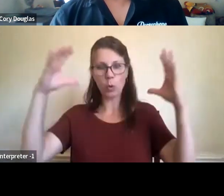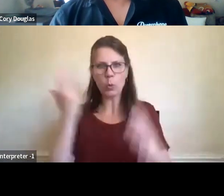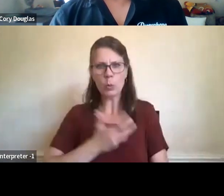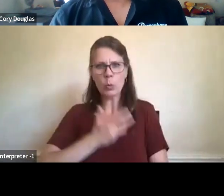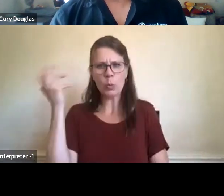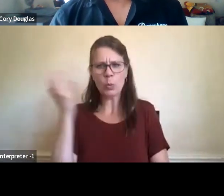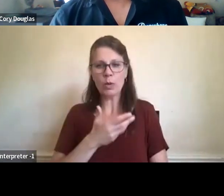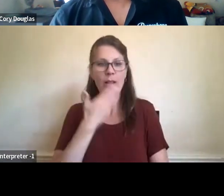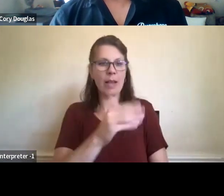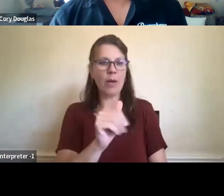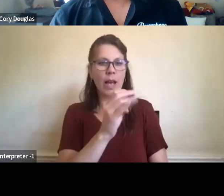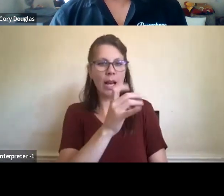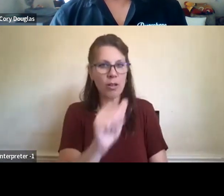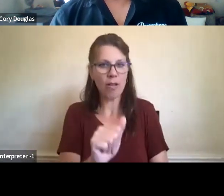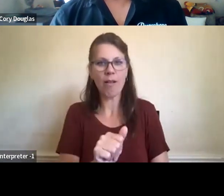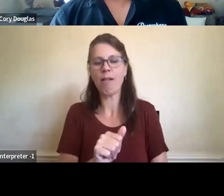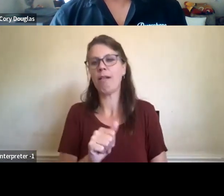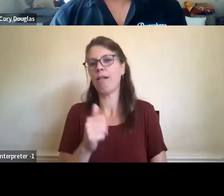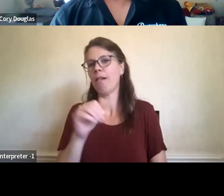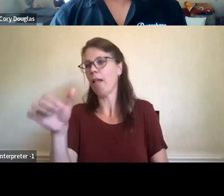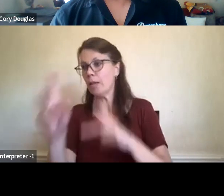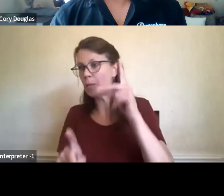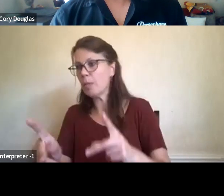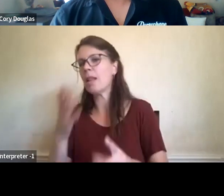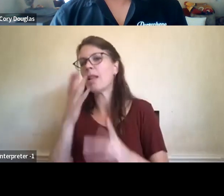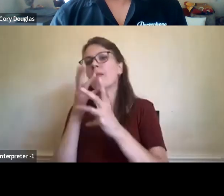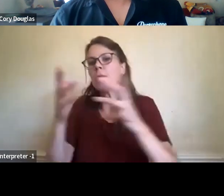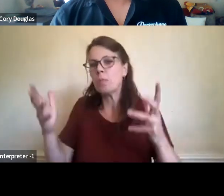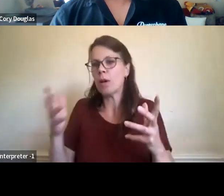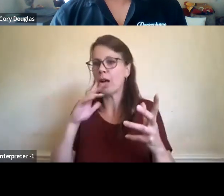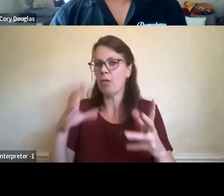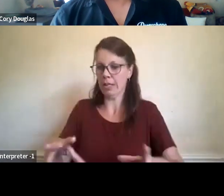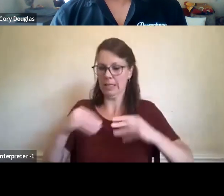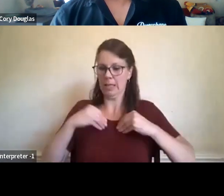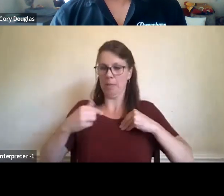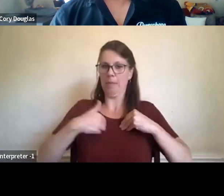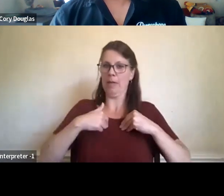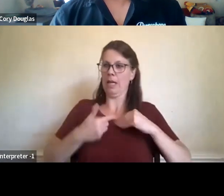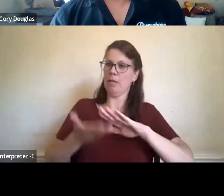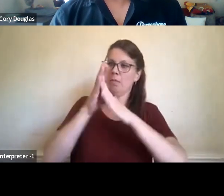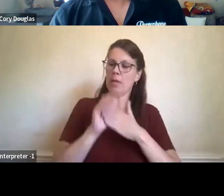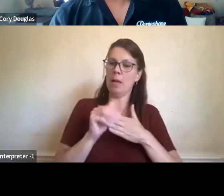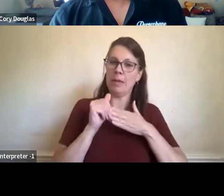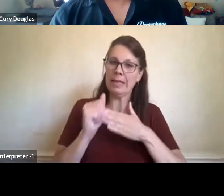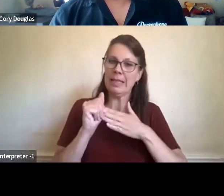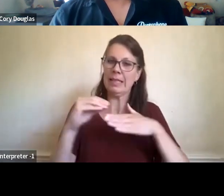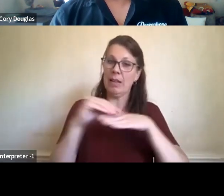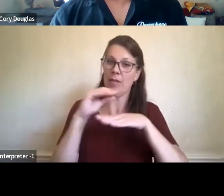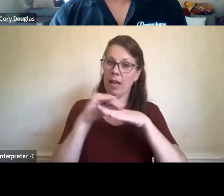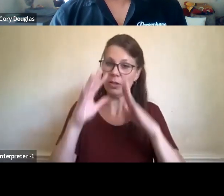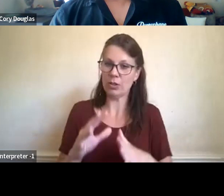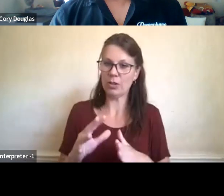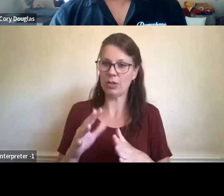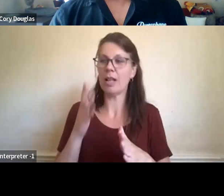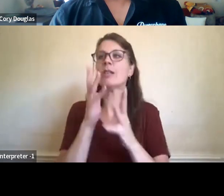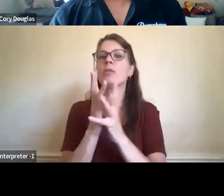for accepting, you know, my proposition to be as a, as the lead cultural advisor on this project. And, you